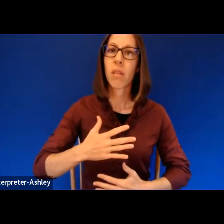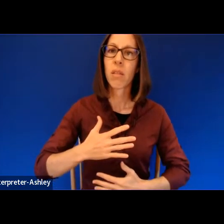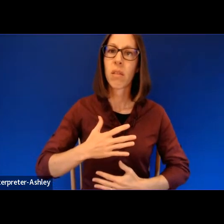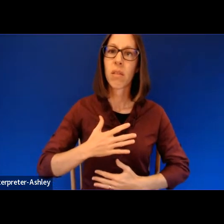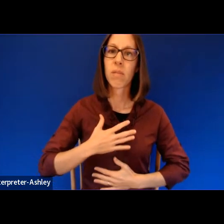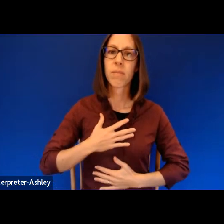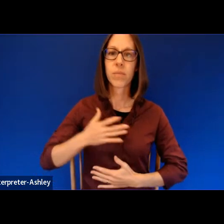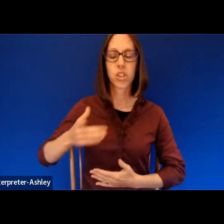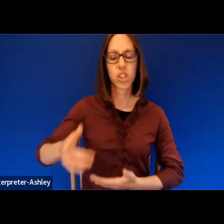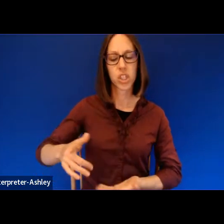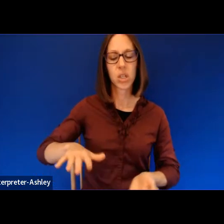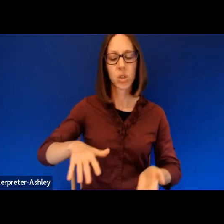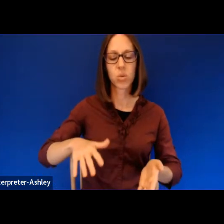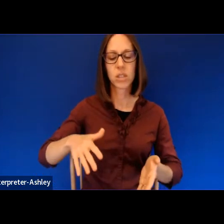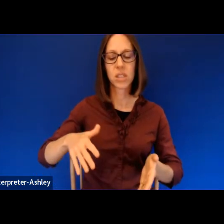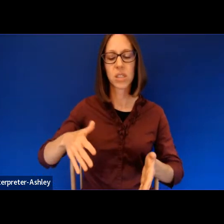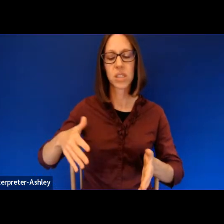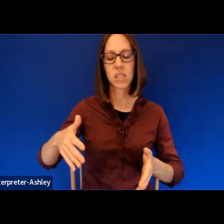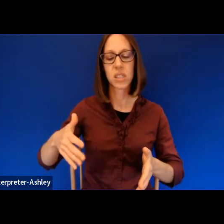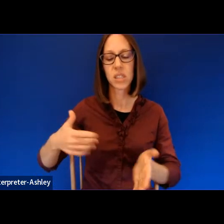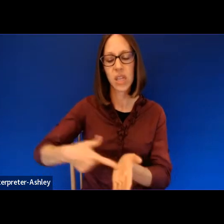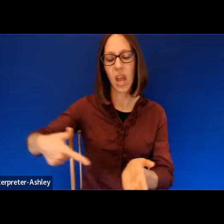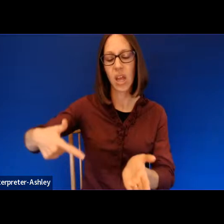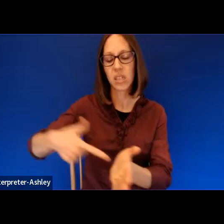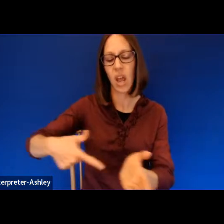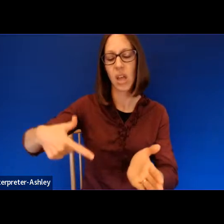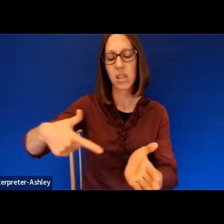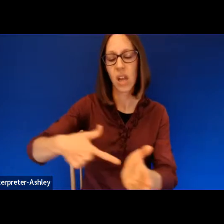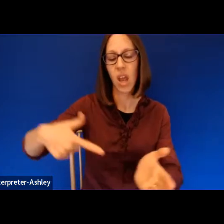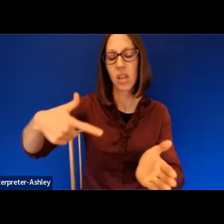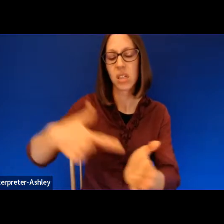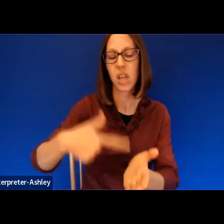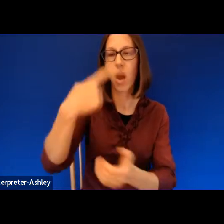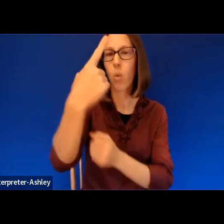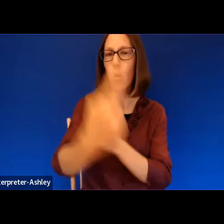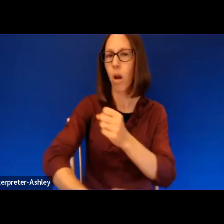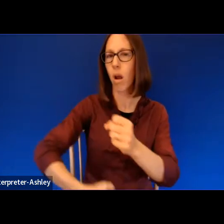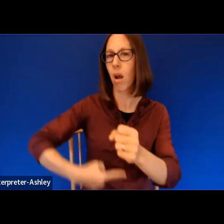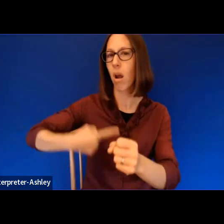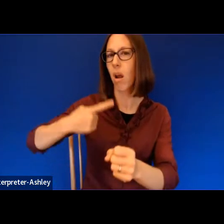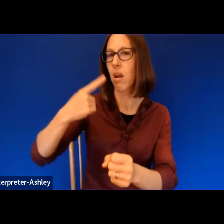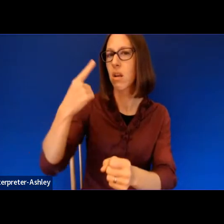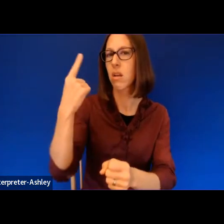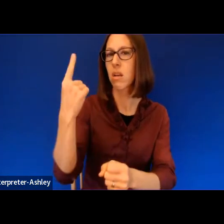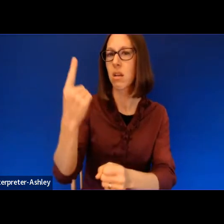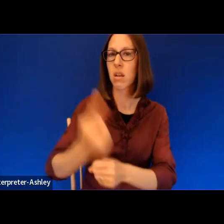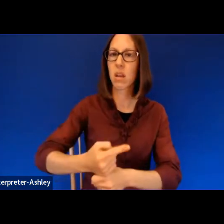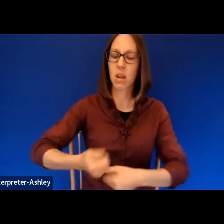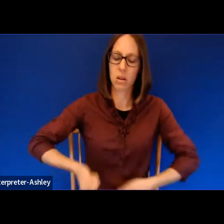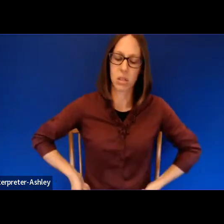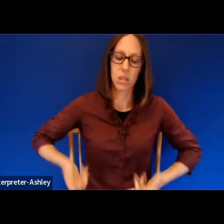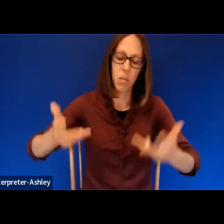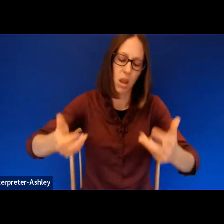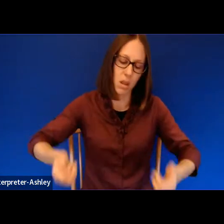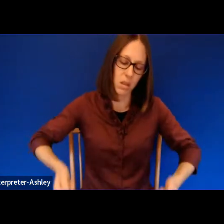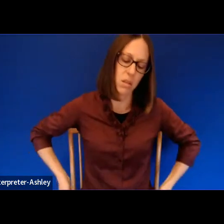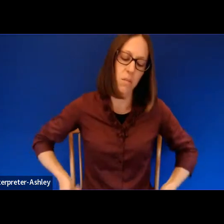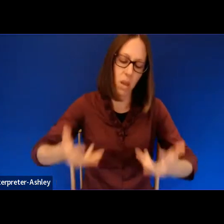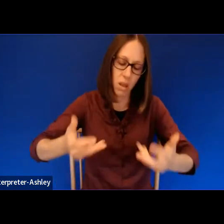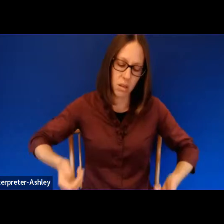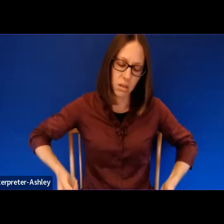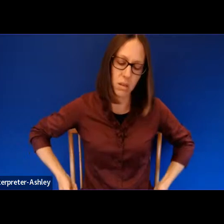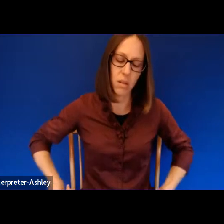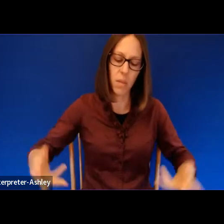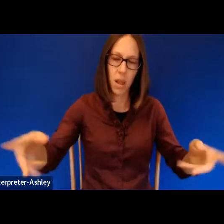and dead within a year. Went through money like water. And that didn't last long either.